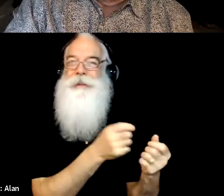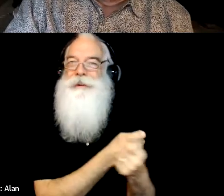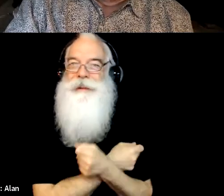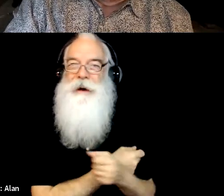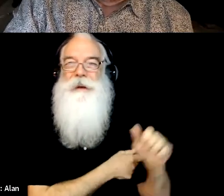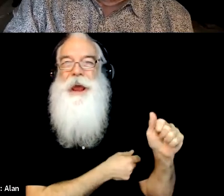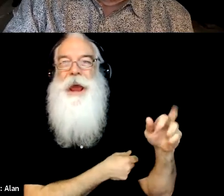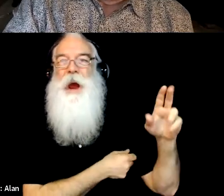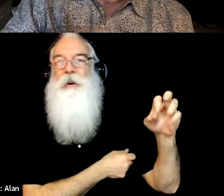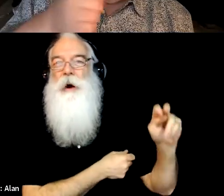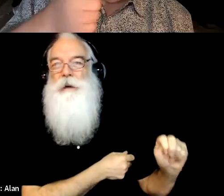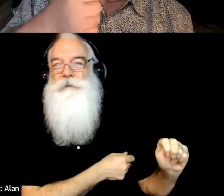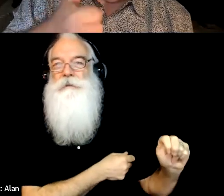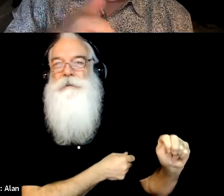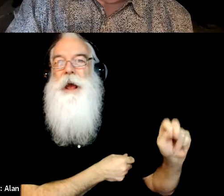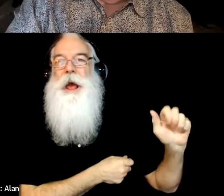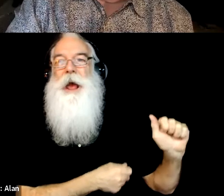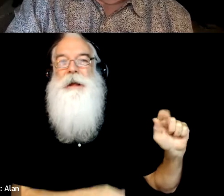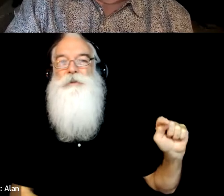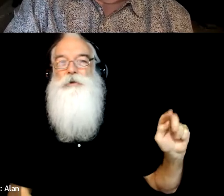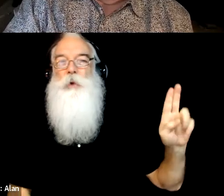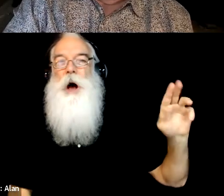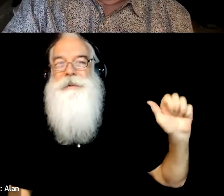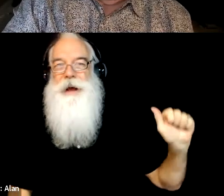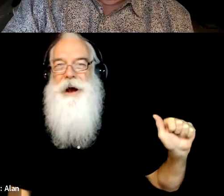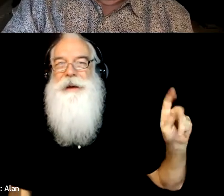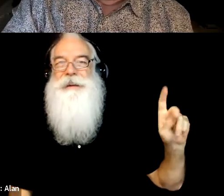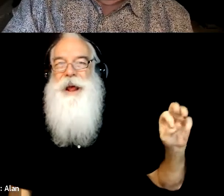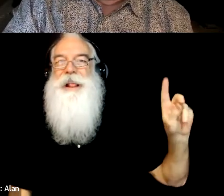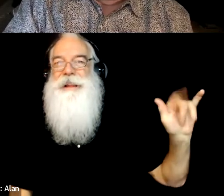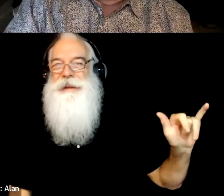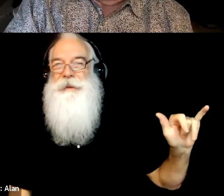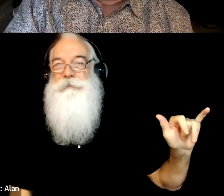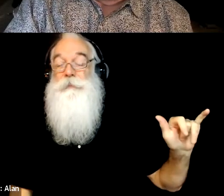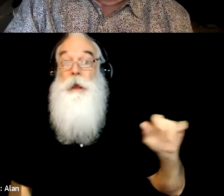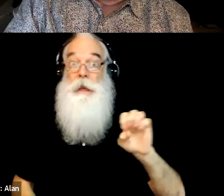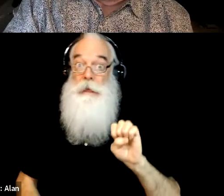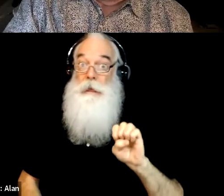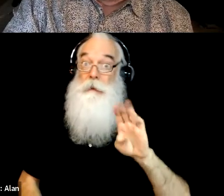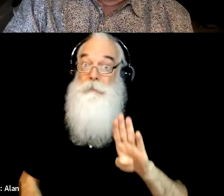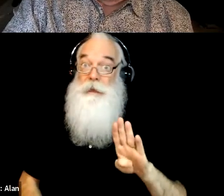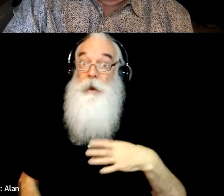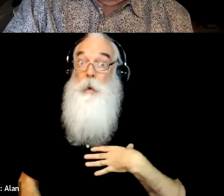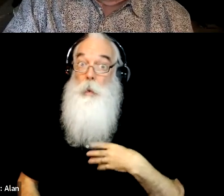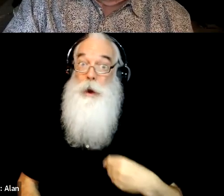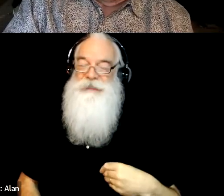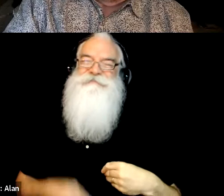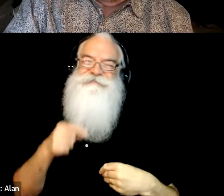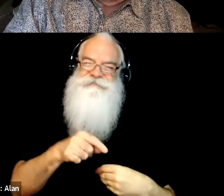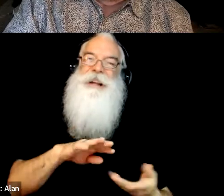Erin Entrada Kelly. think just beautiful writing. E.B. White is probably one of my favorite dead authors.